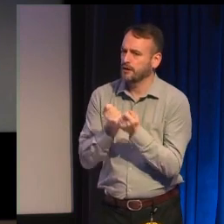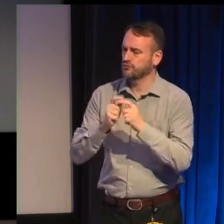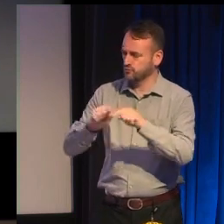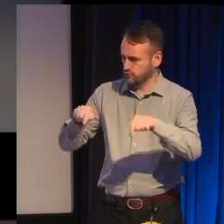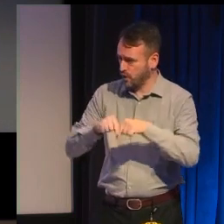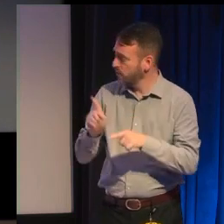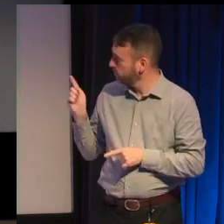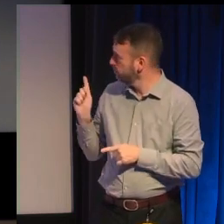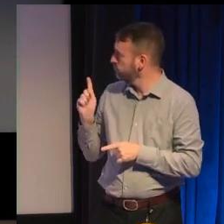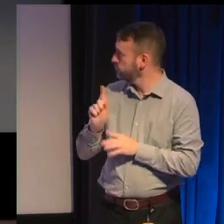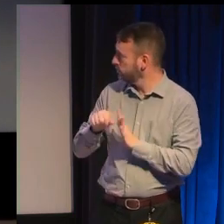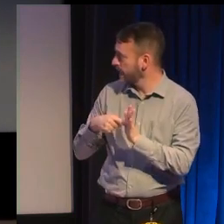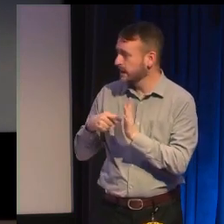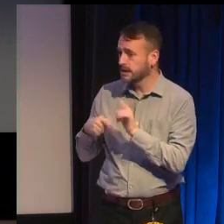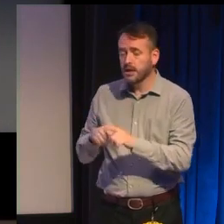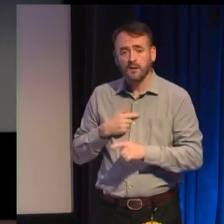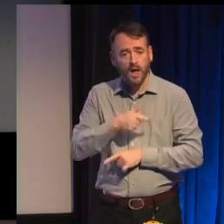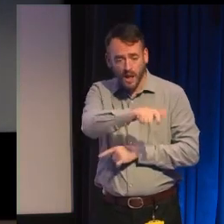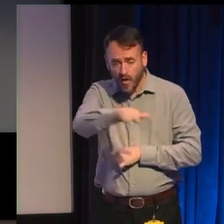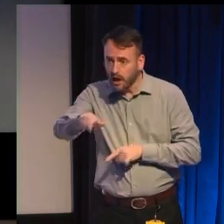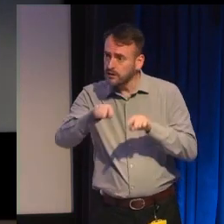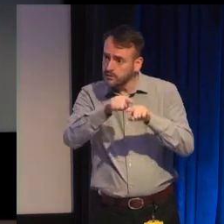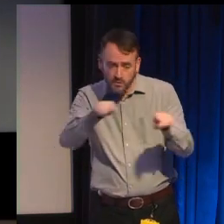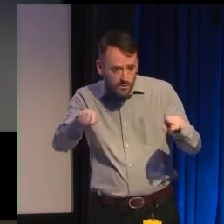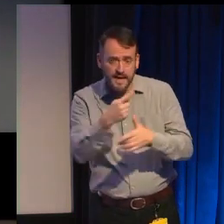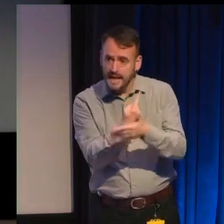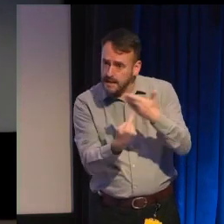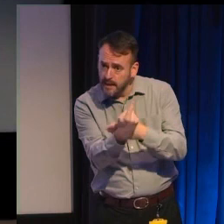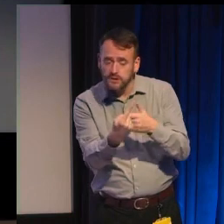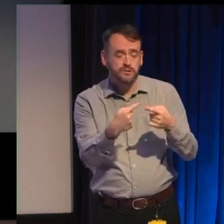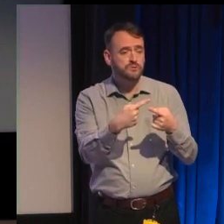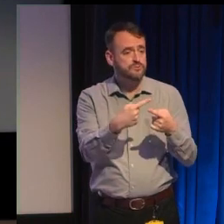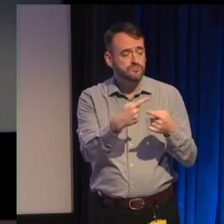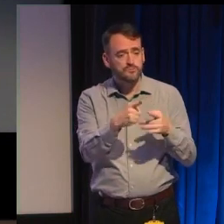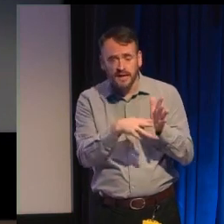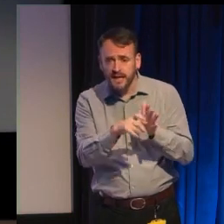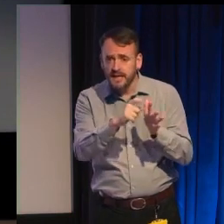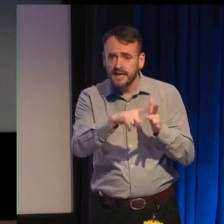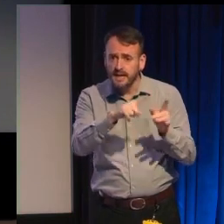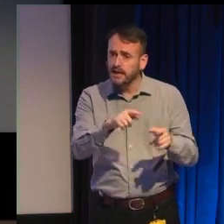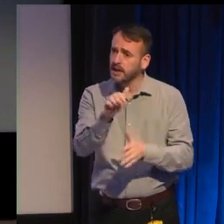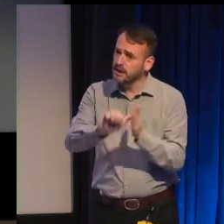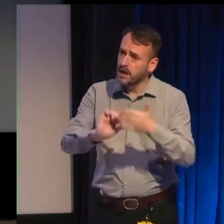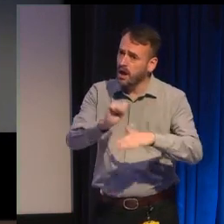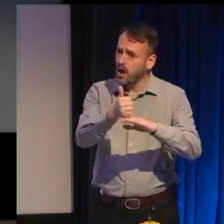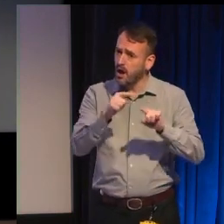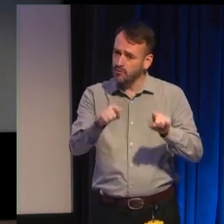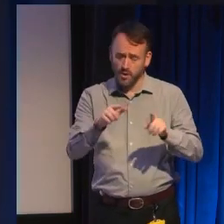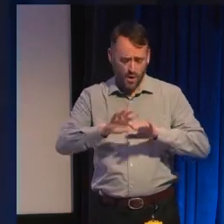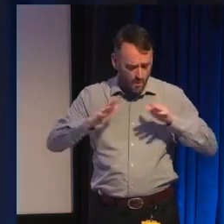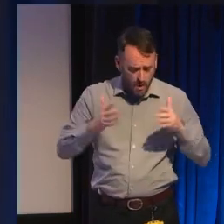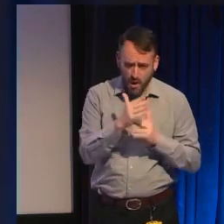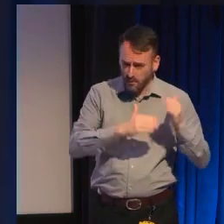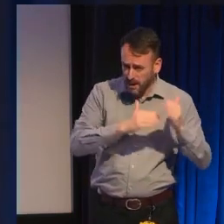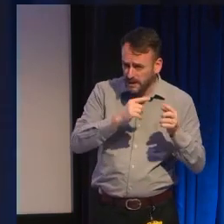lot of my clients are still indies and startups and I help them with things like world building story development narrative mechanics dialogue